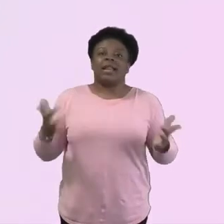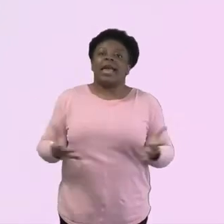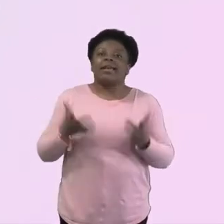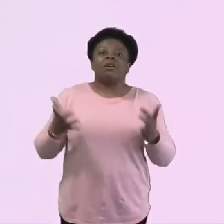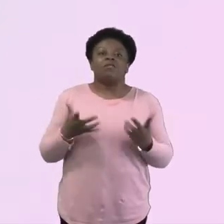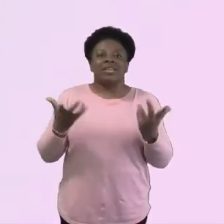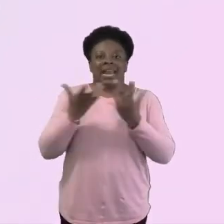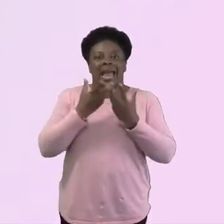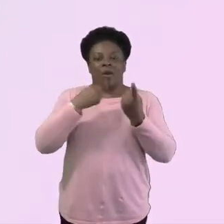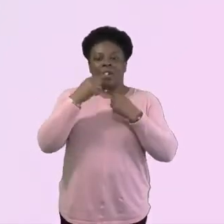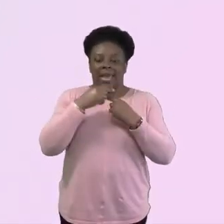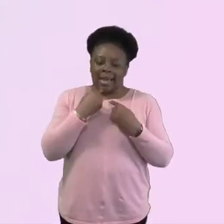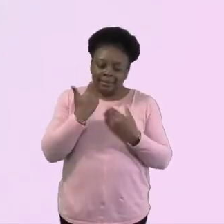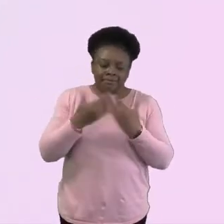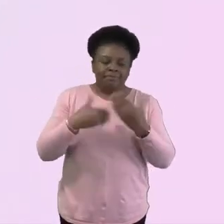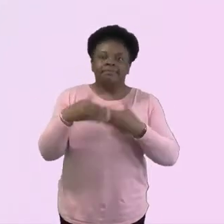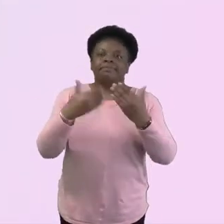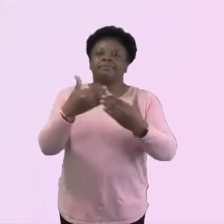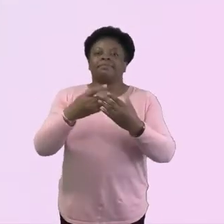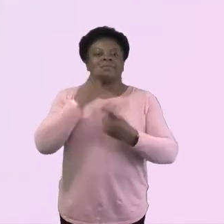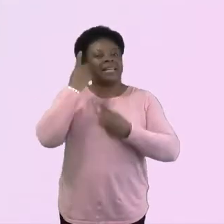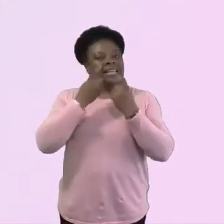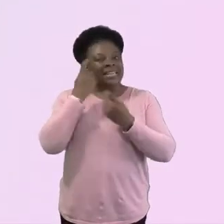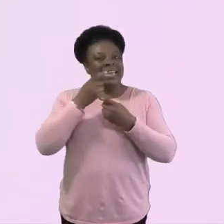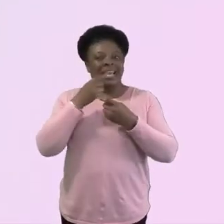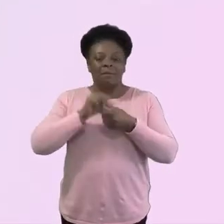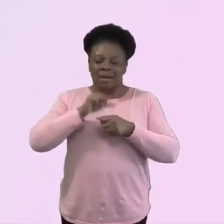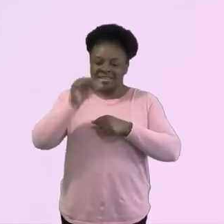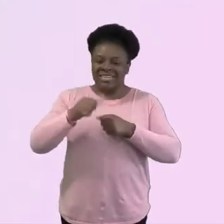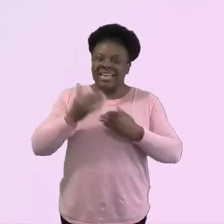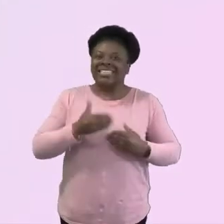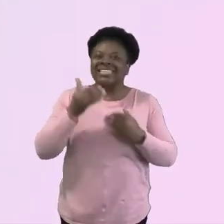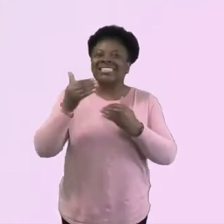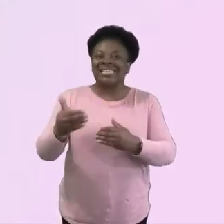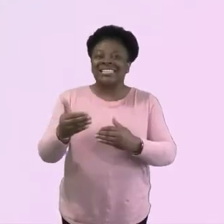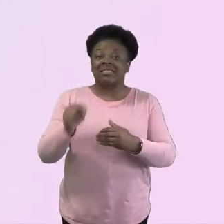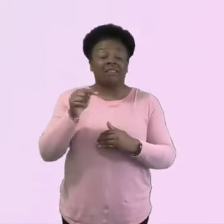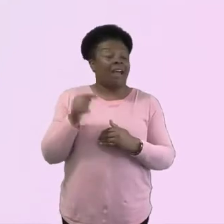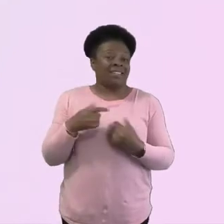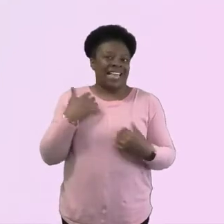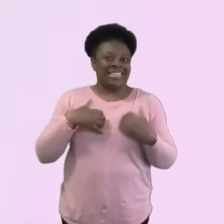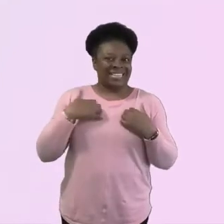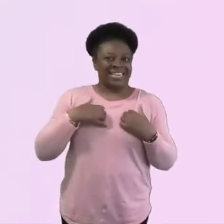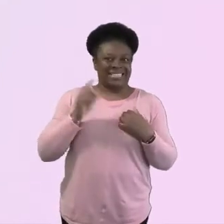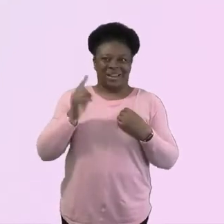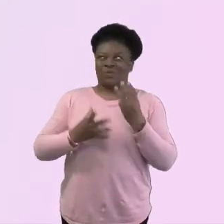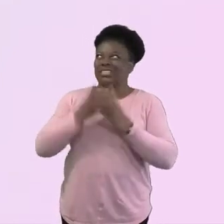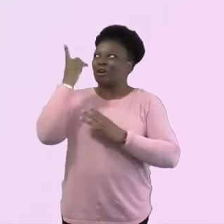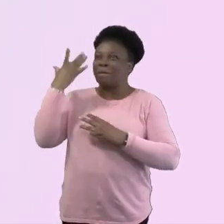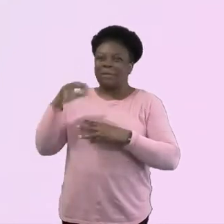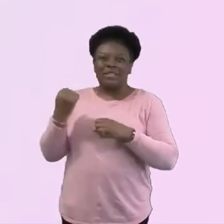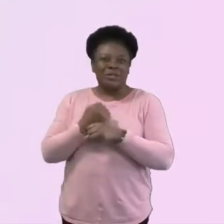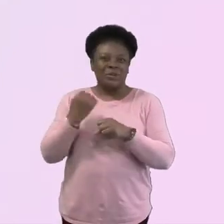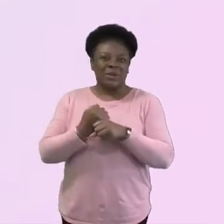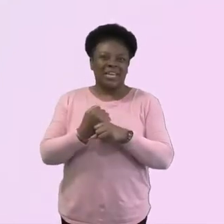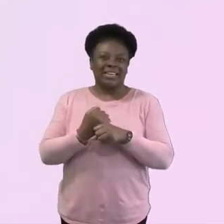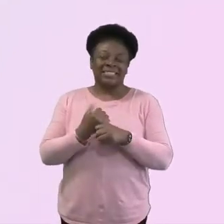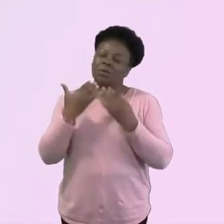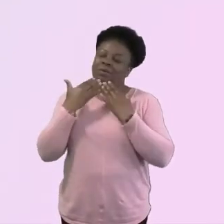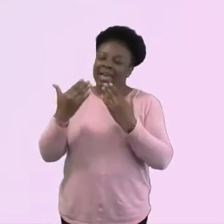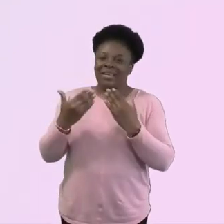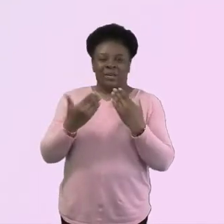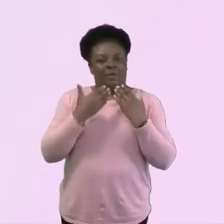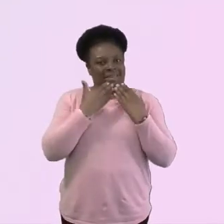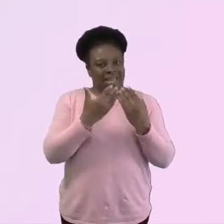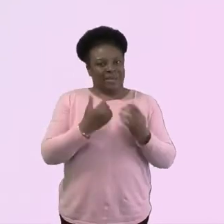in this new season. And it's an exciting season, what God is doing for us. So thank you, Caris. Thank you. We are going to